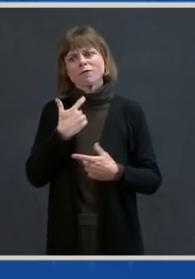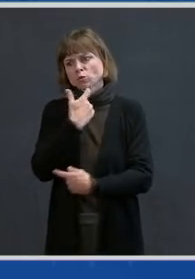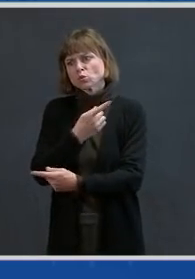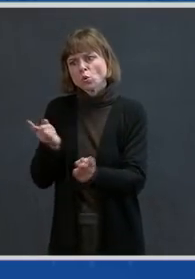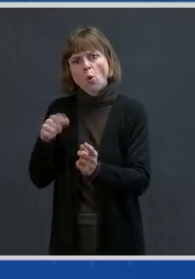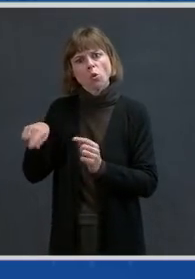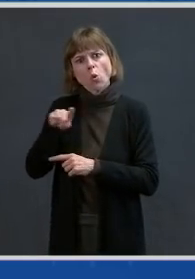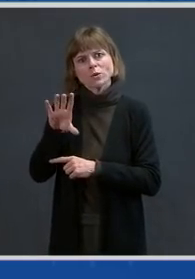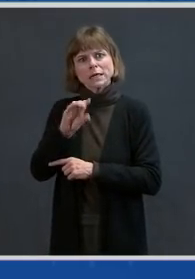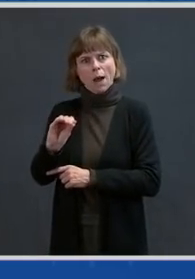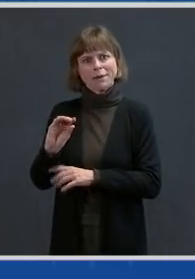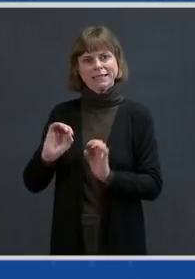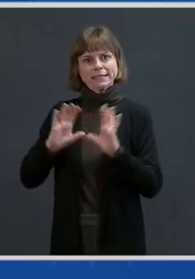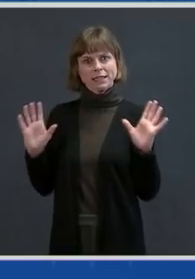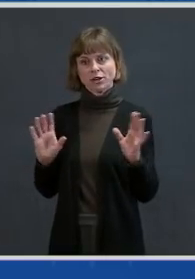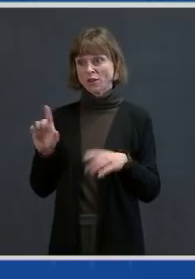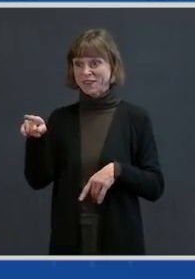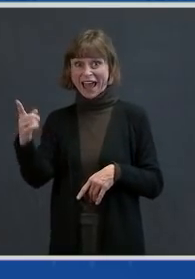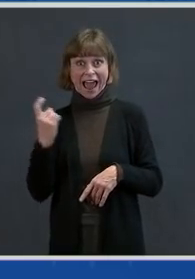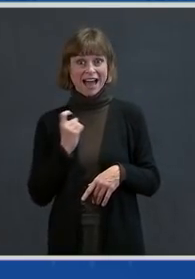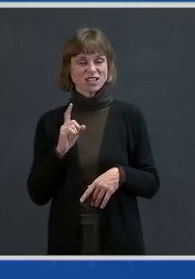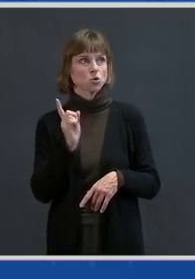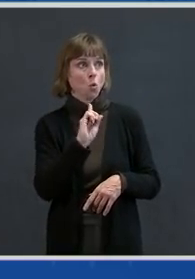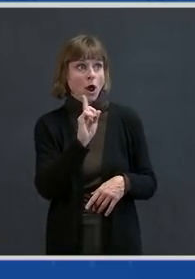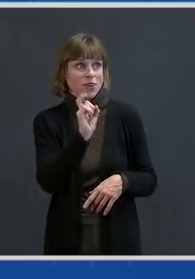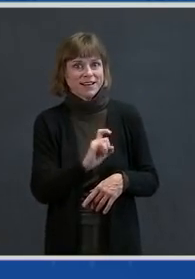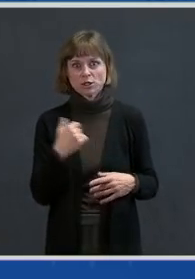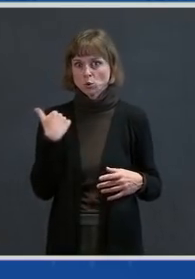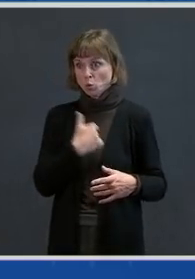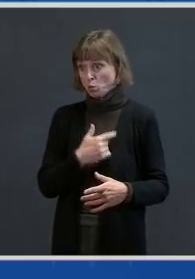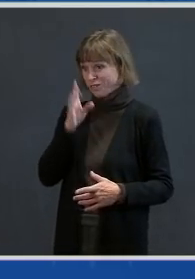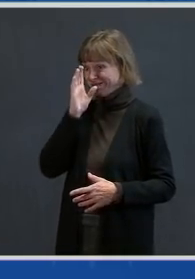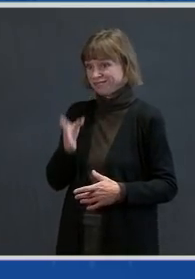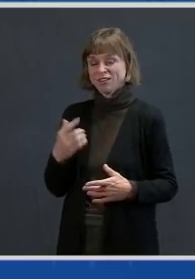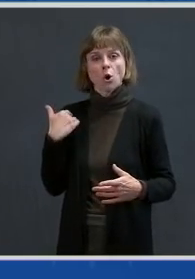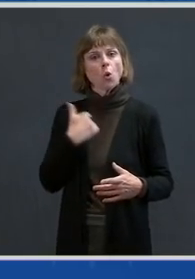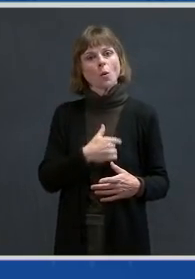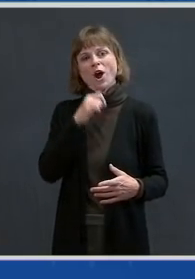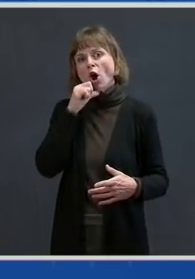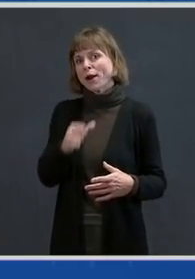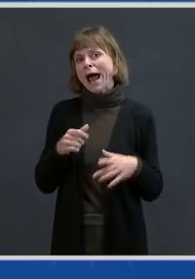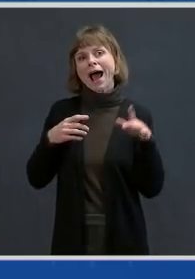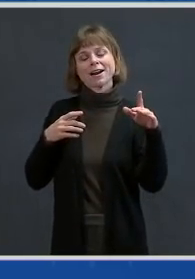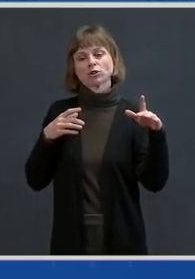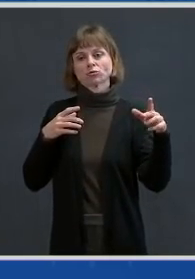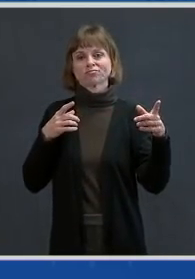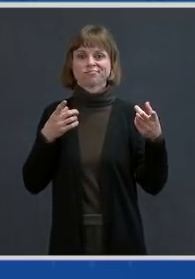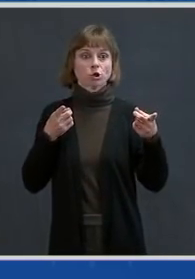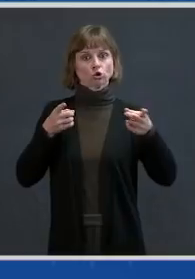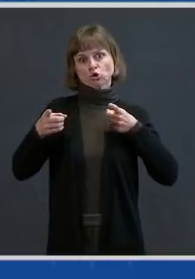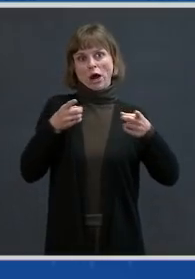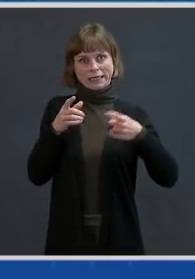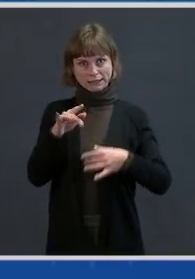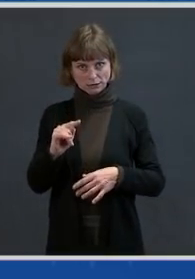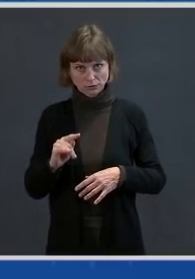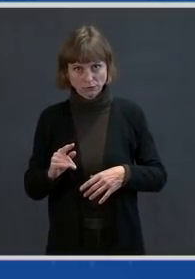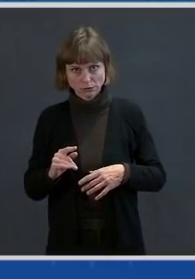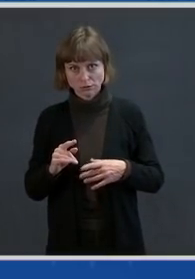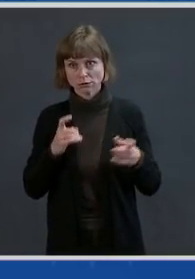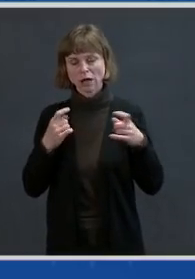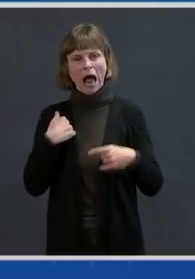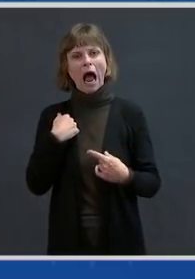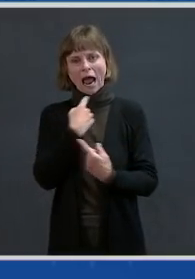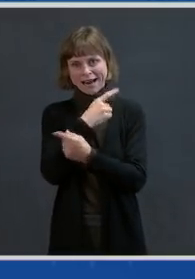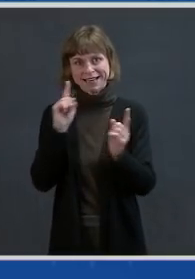asked, well, where are the needs? But we are not directing these masks. So unlike what we announced on Wednesday, which is that we will be distributing